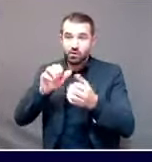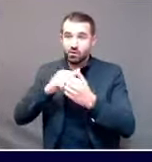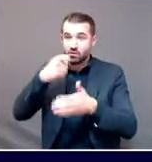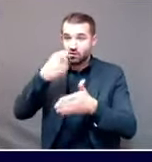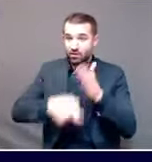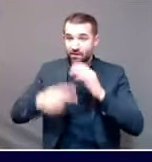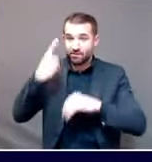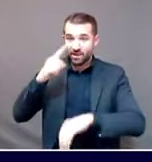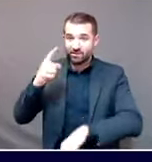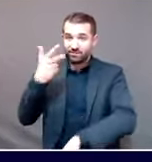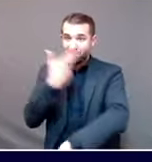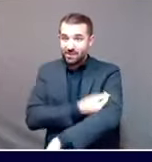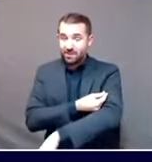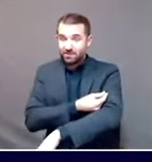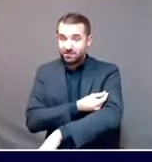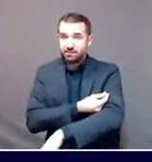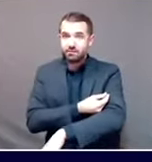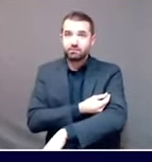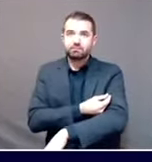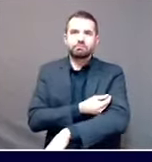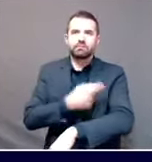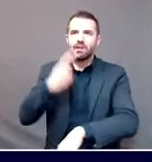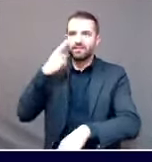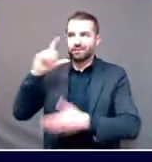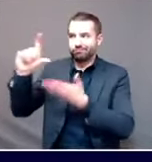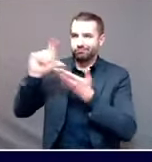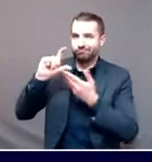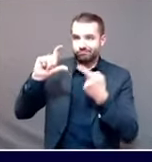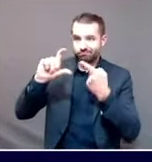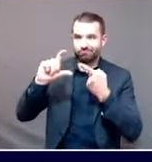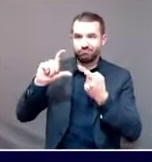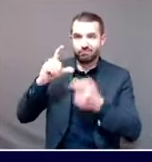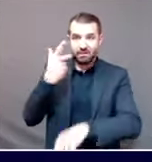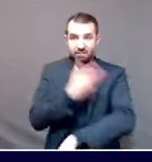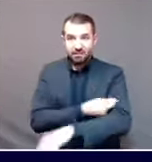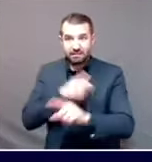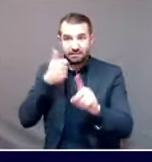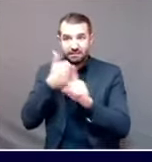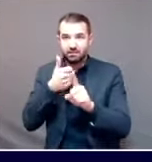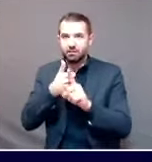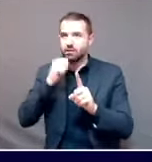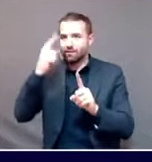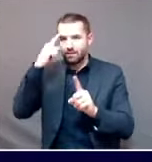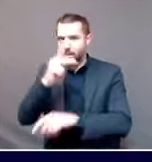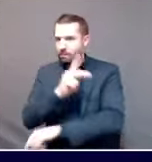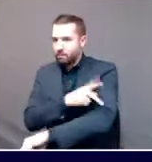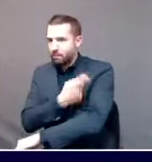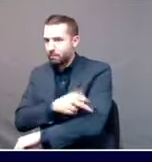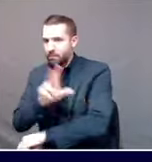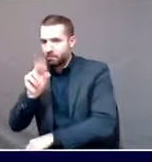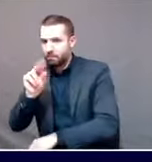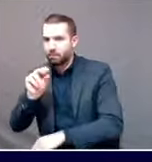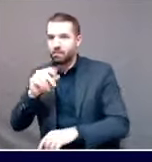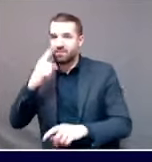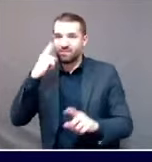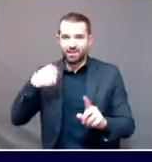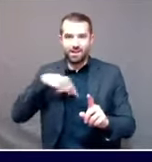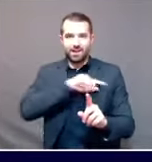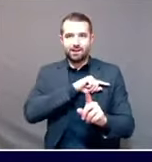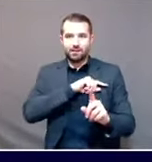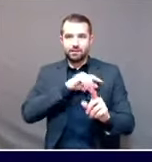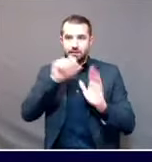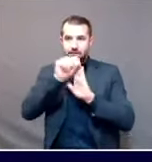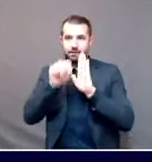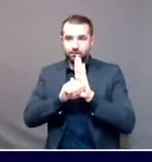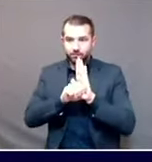Well, I'll start and then, again, I invite the commissioner to chime in. know, Allison, one of the things that's difficult here is that